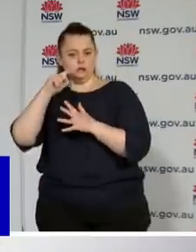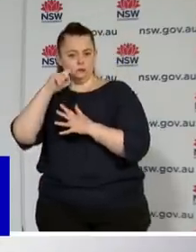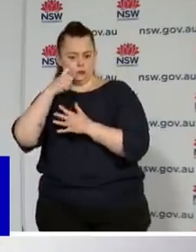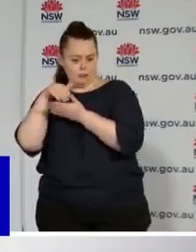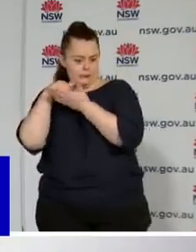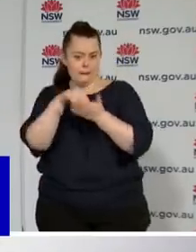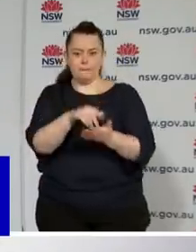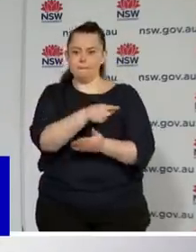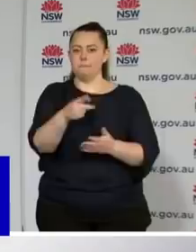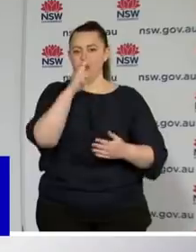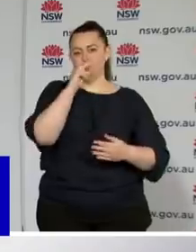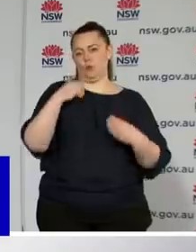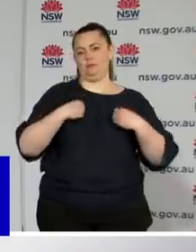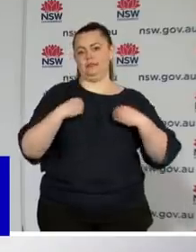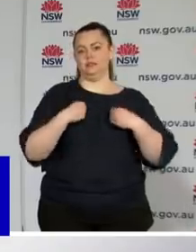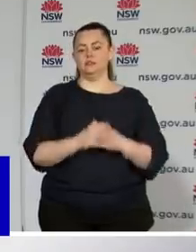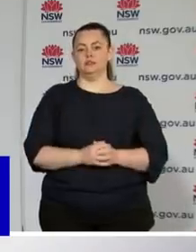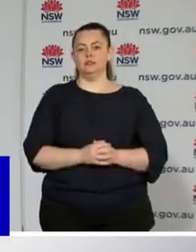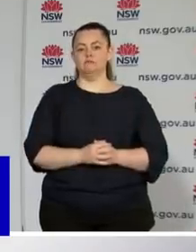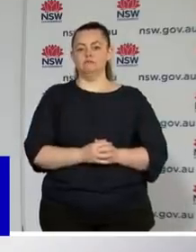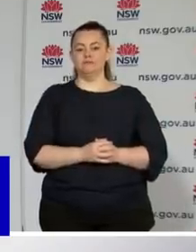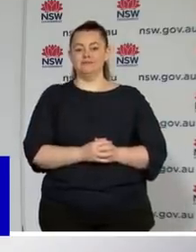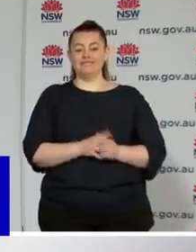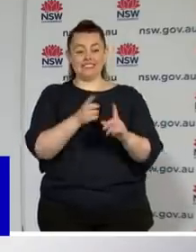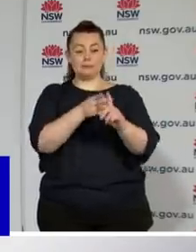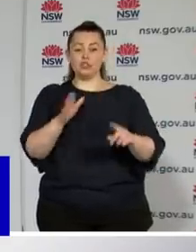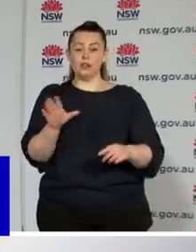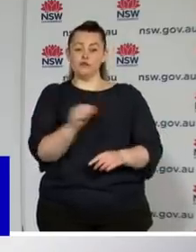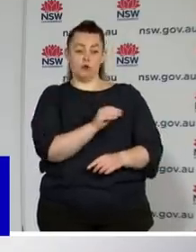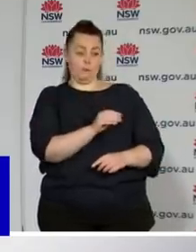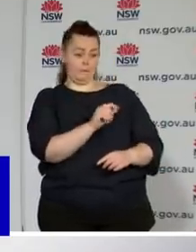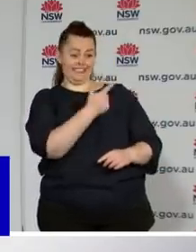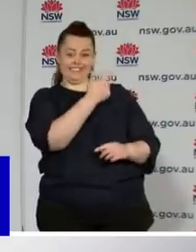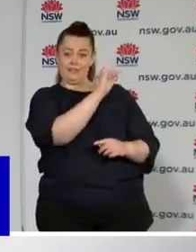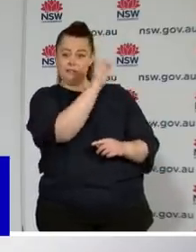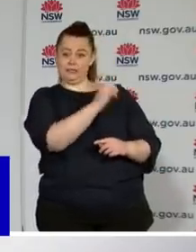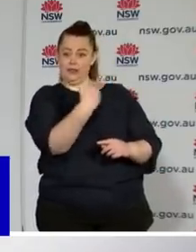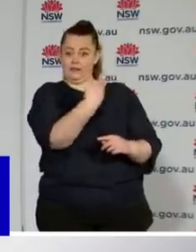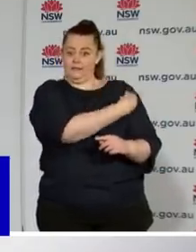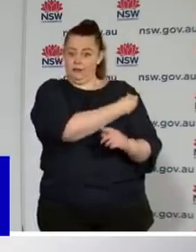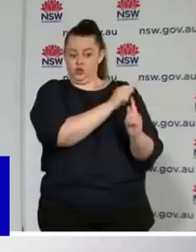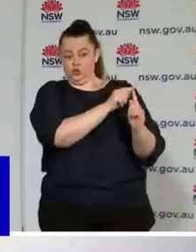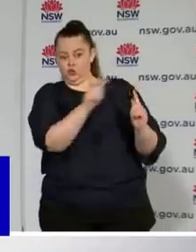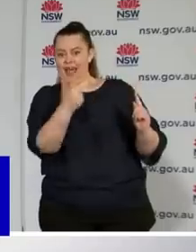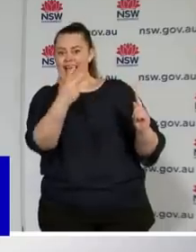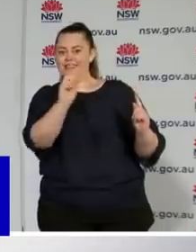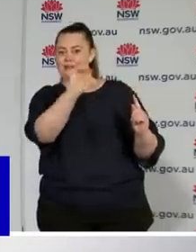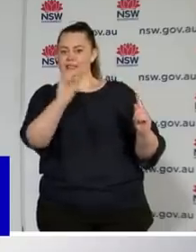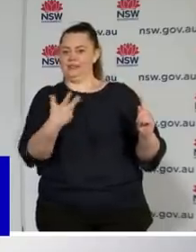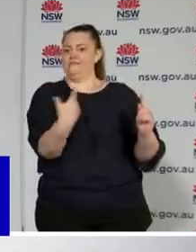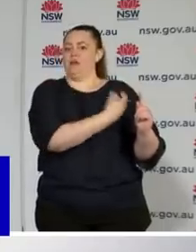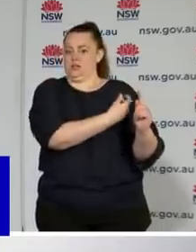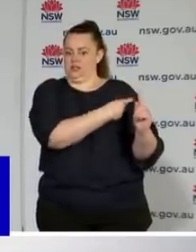difficult time, especially between 70 and 80 per cent. And I just want to emphasise again what we've been saying week on week.